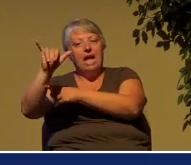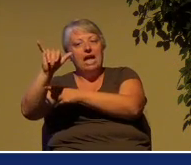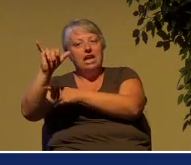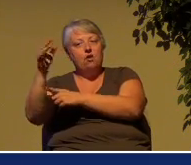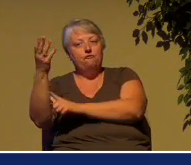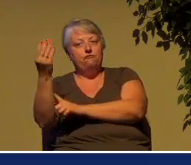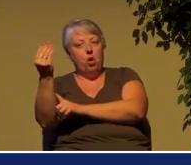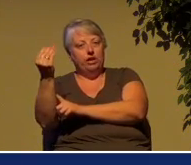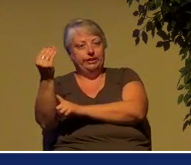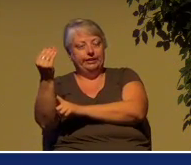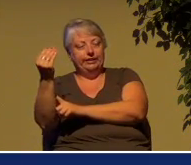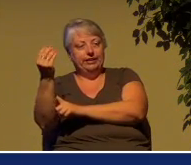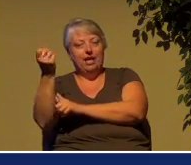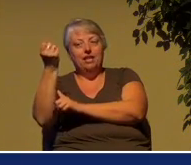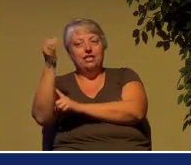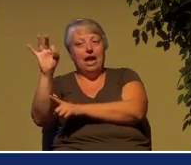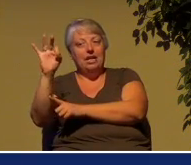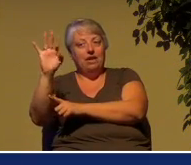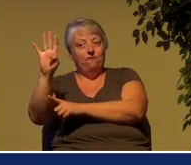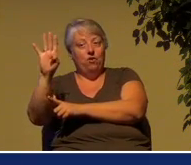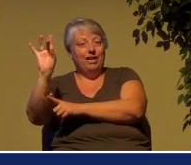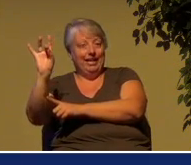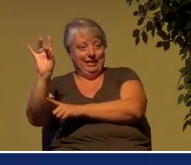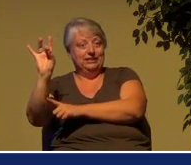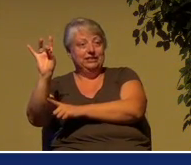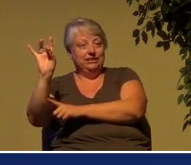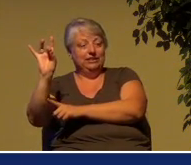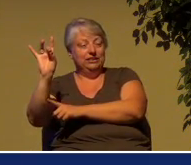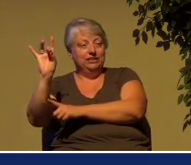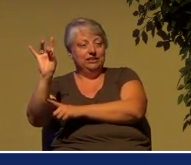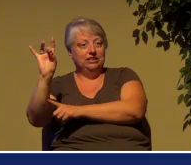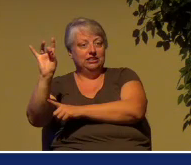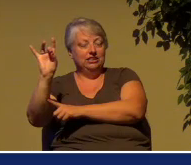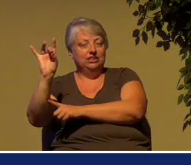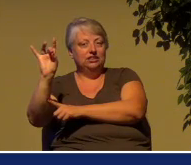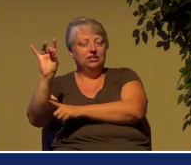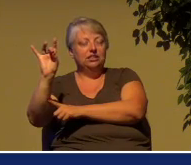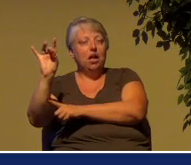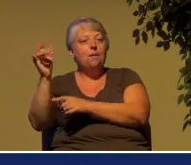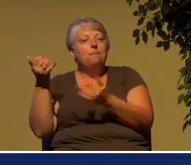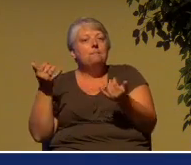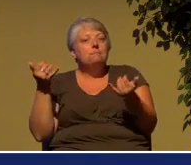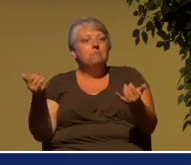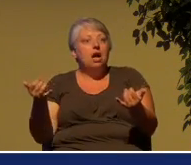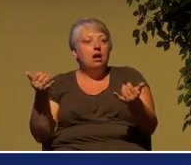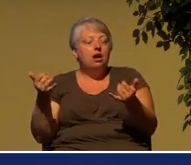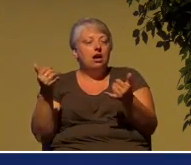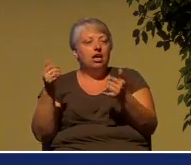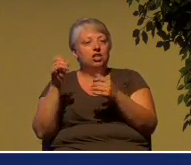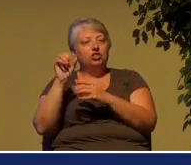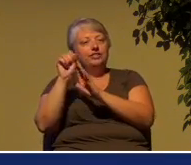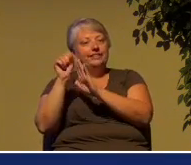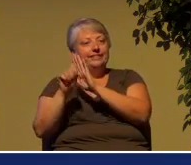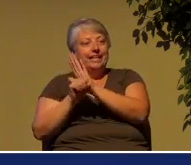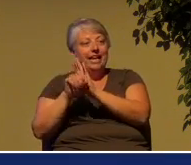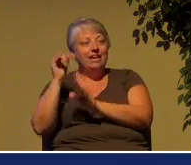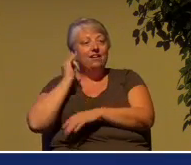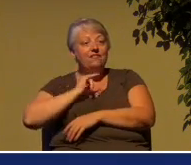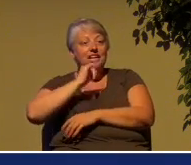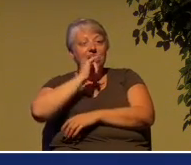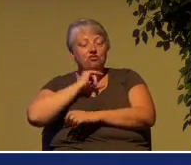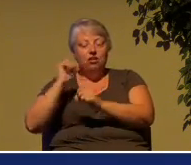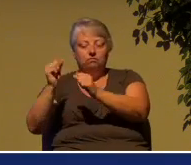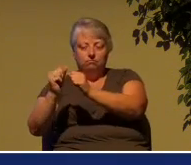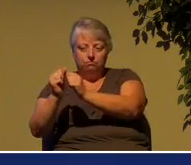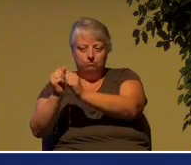1948, when the modern state state of Israel was reconstituted,